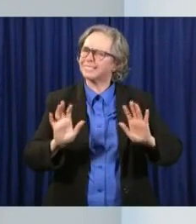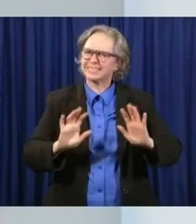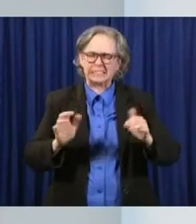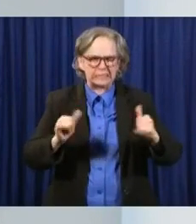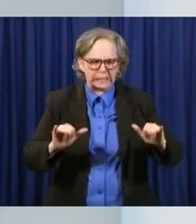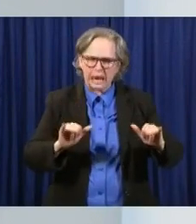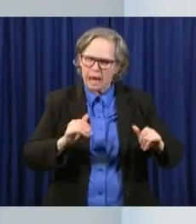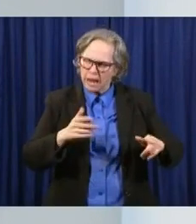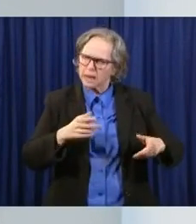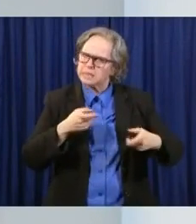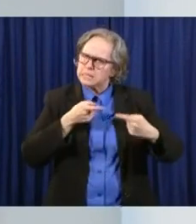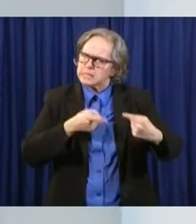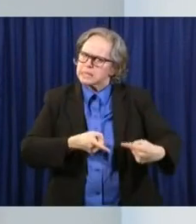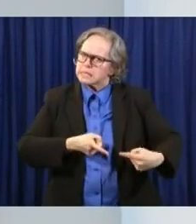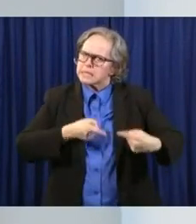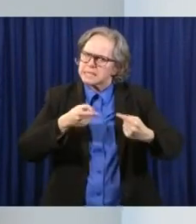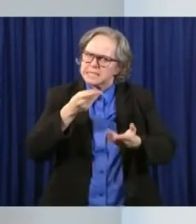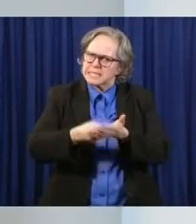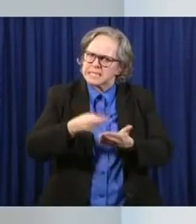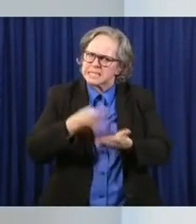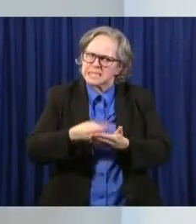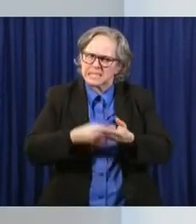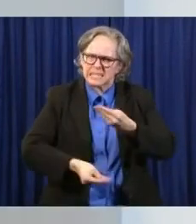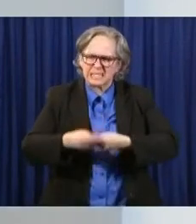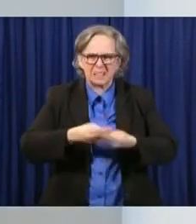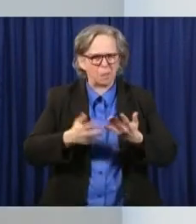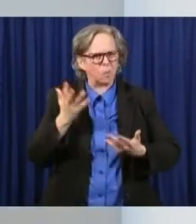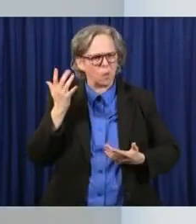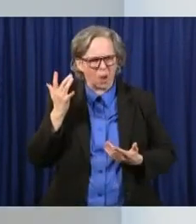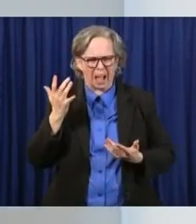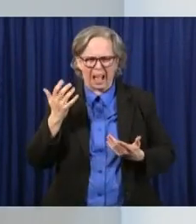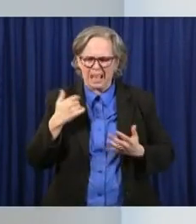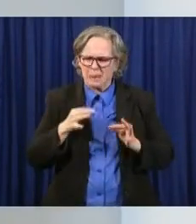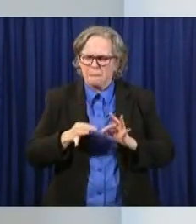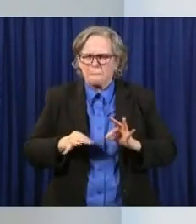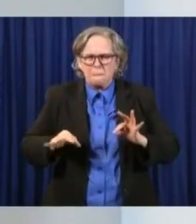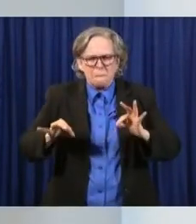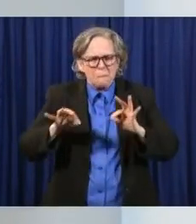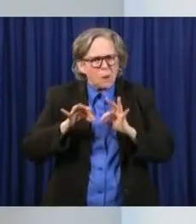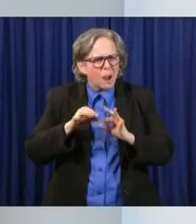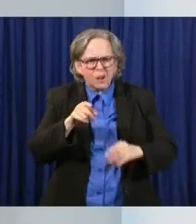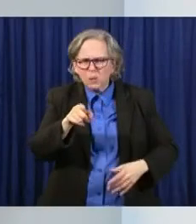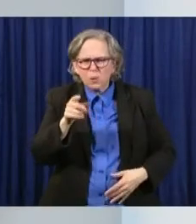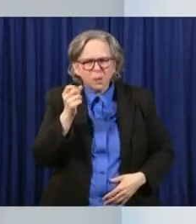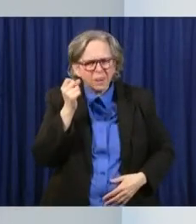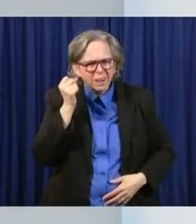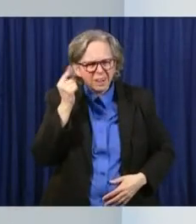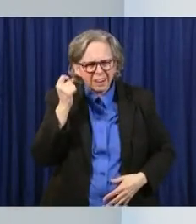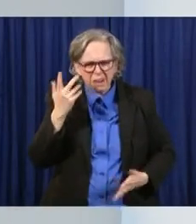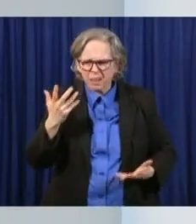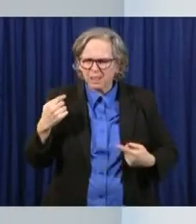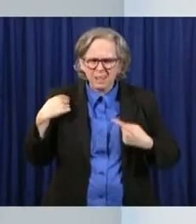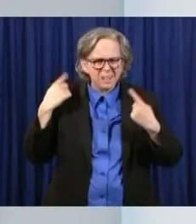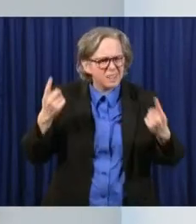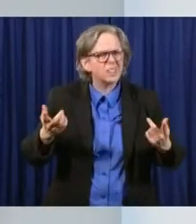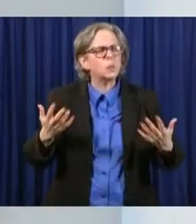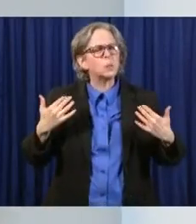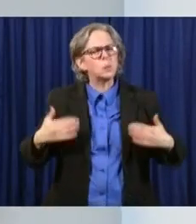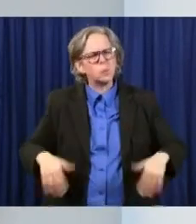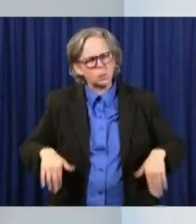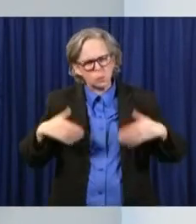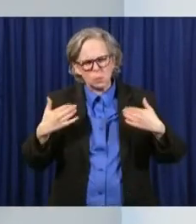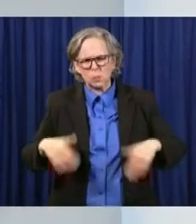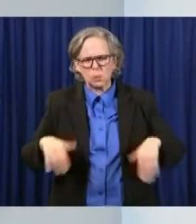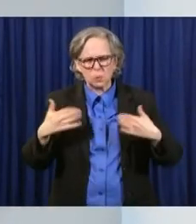facing. That's why it's important when you hear what we've been saying here over the last few weeks about learning to live with